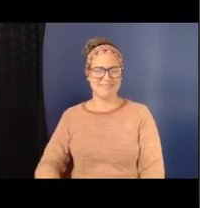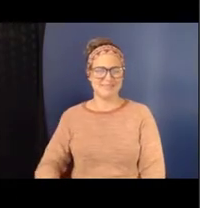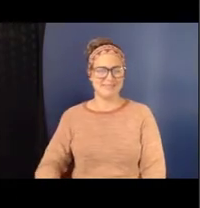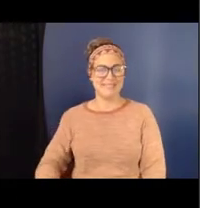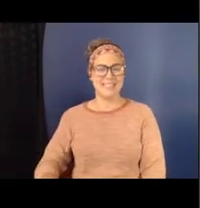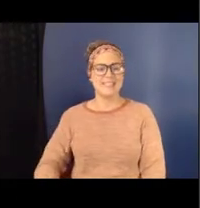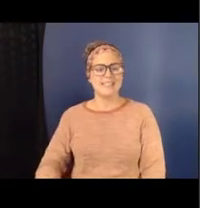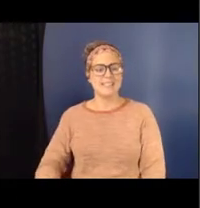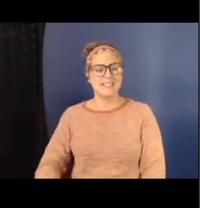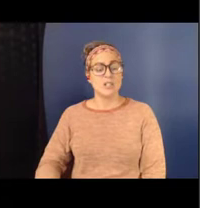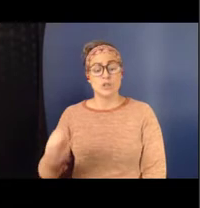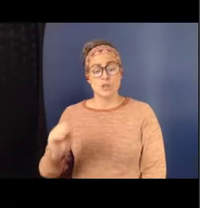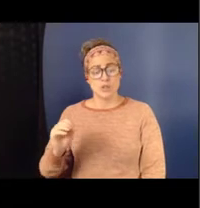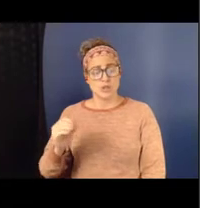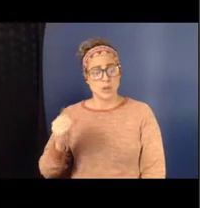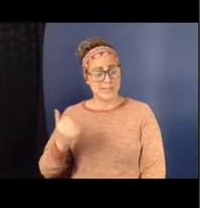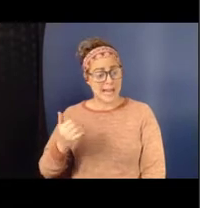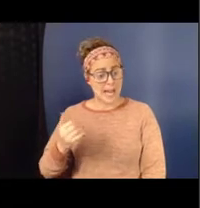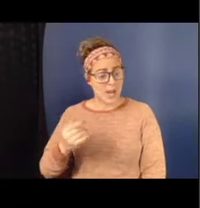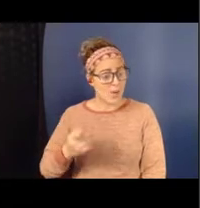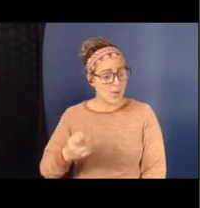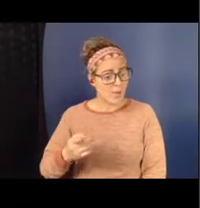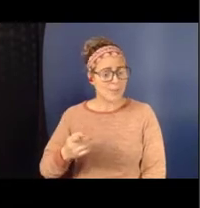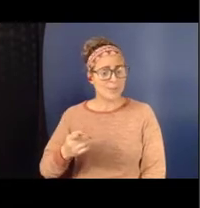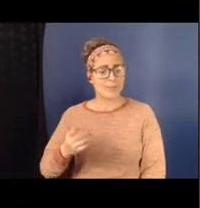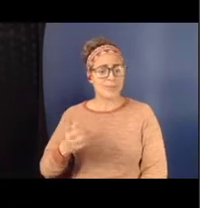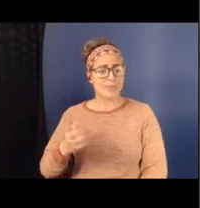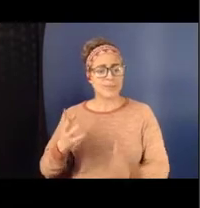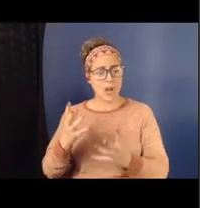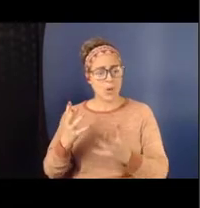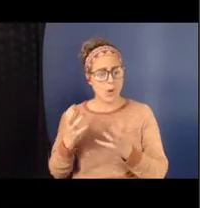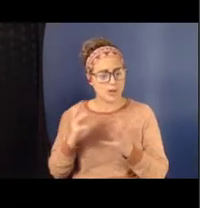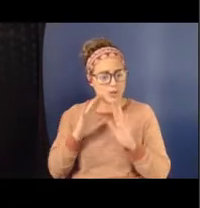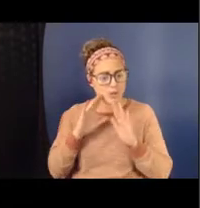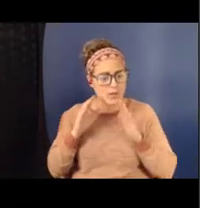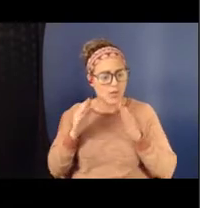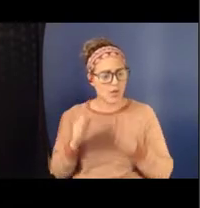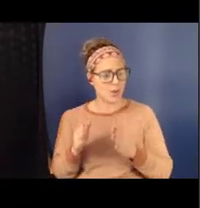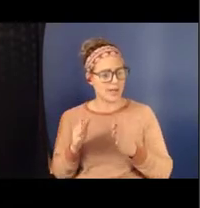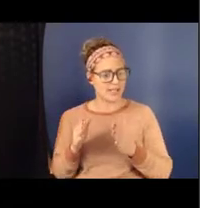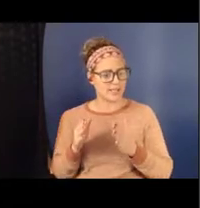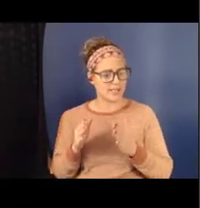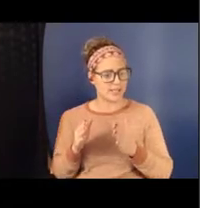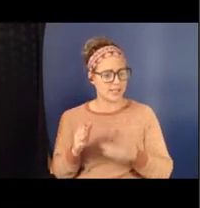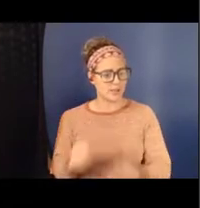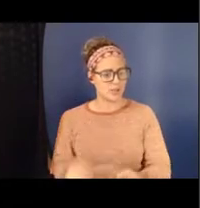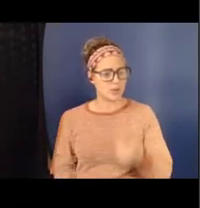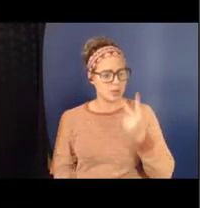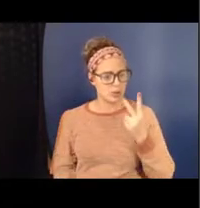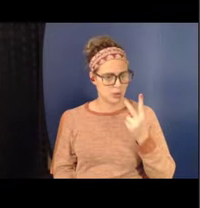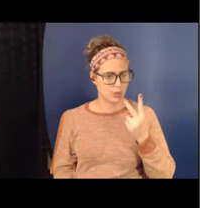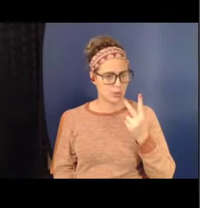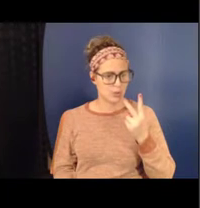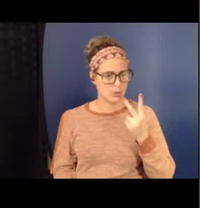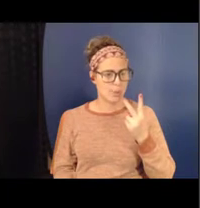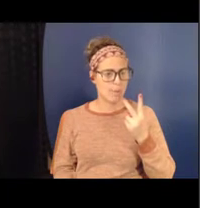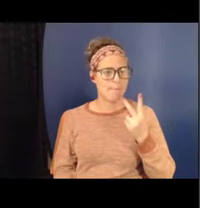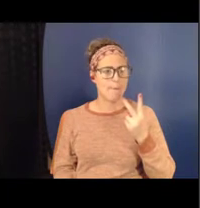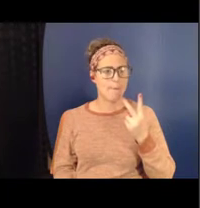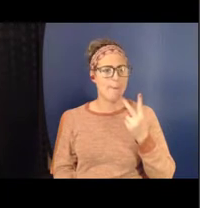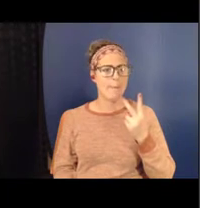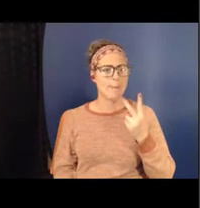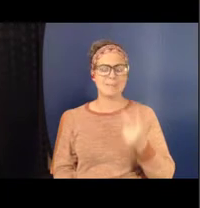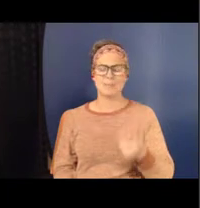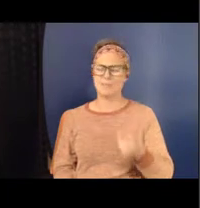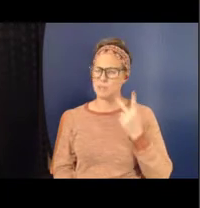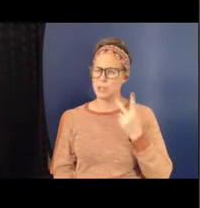So, I'd like to focus on two points that I think are particularly interesting